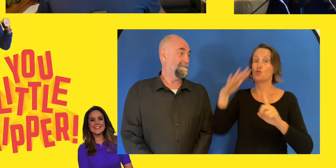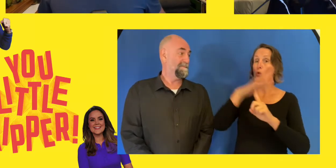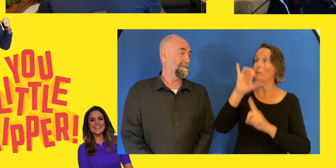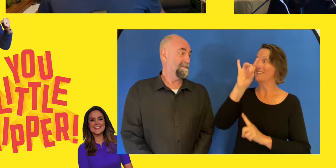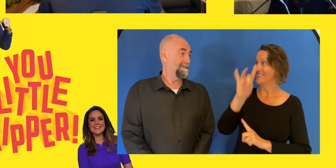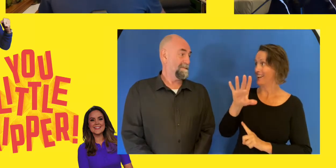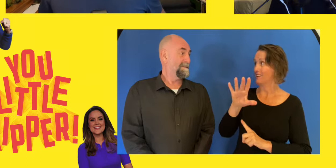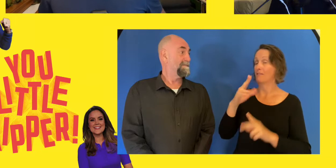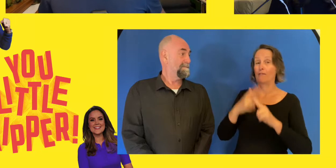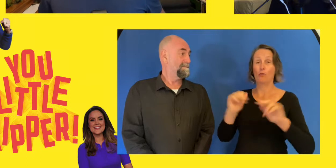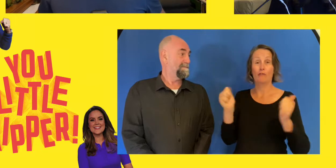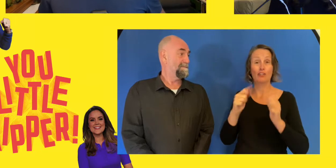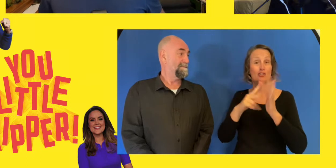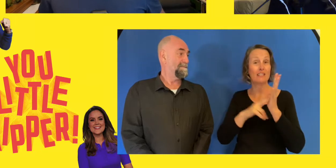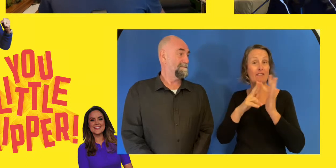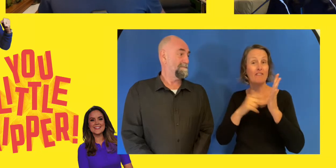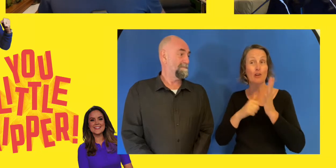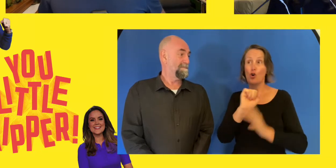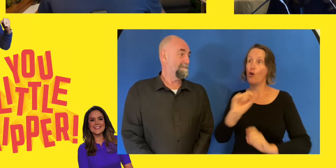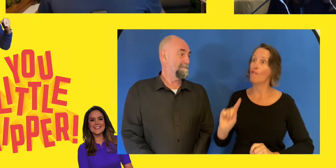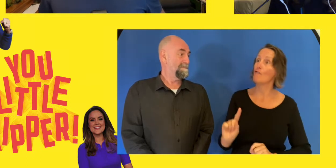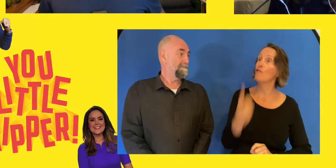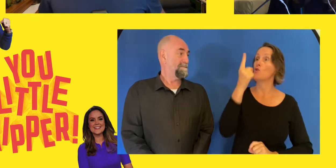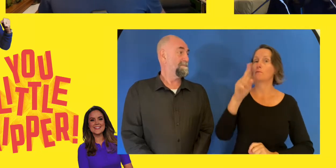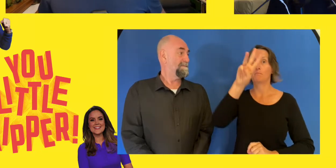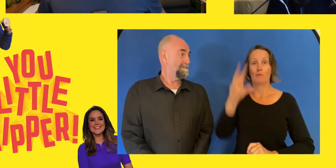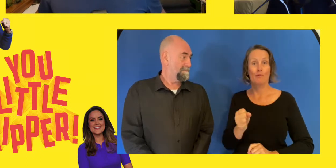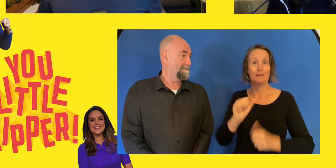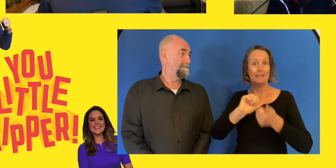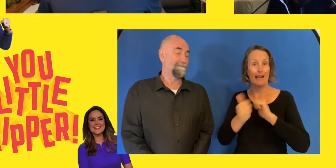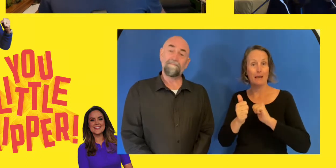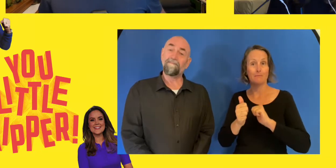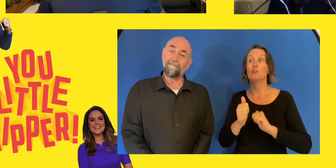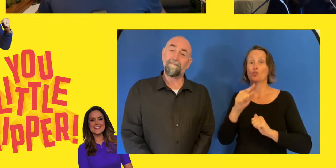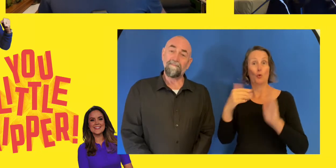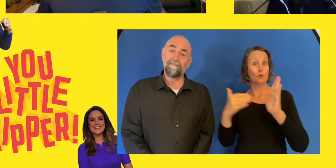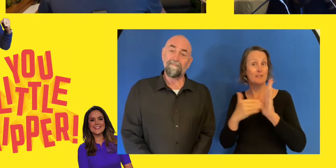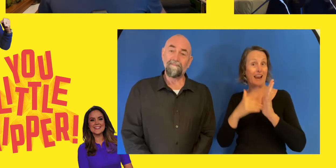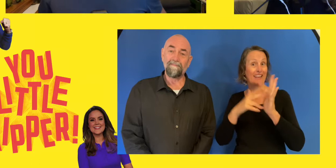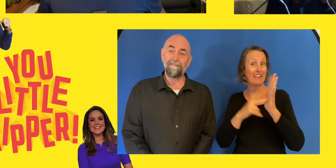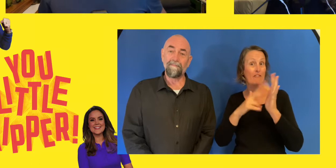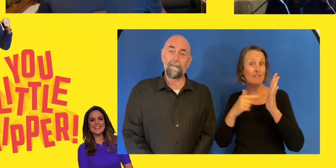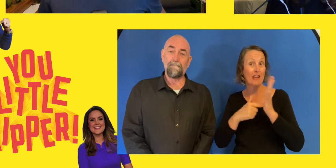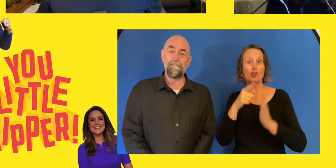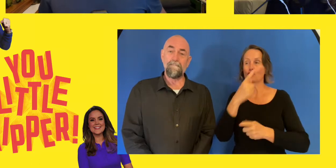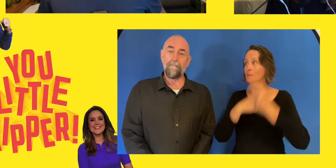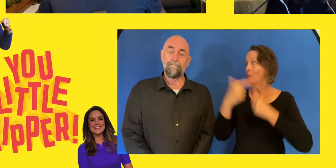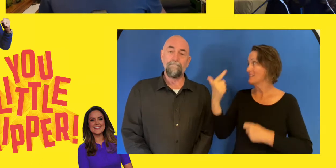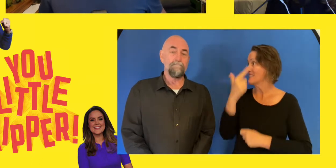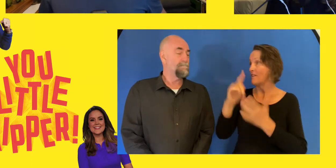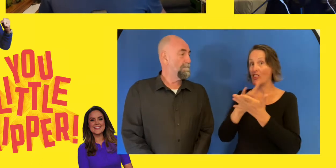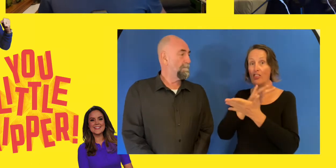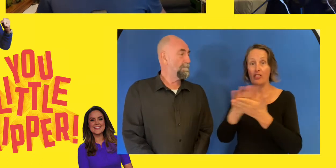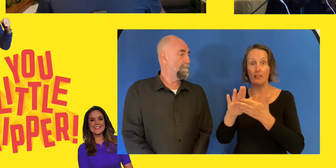Paralympic Games. Her combined time today saw her finish in seventh place in the